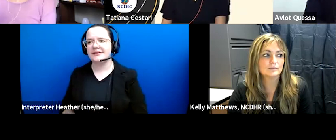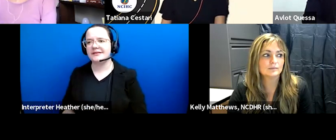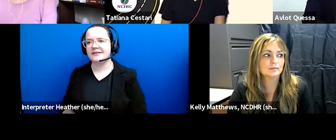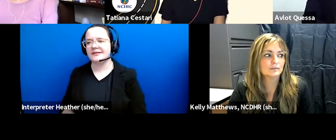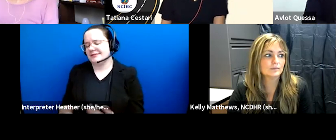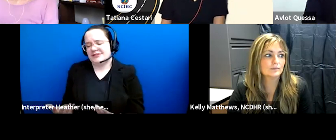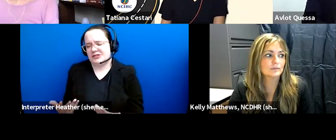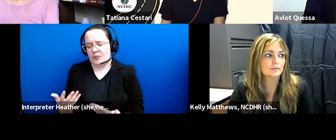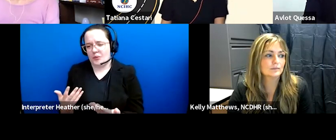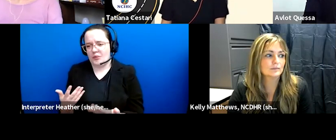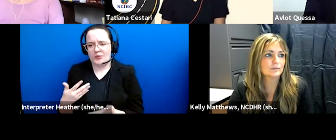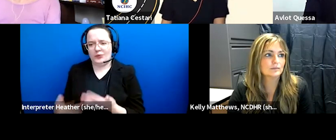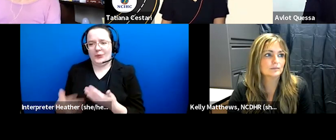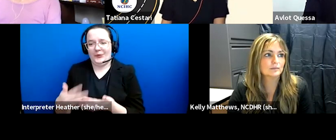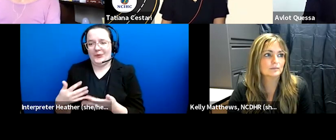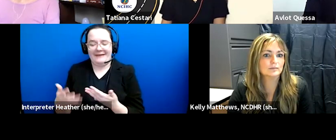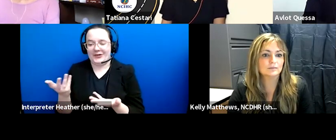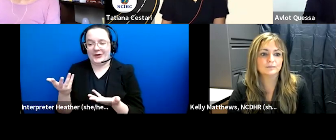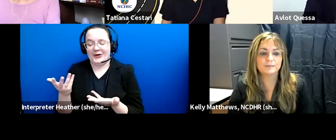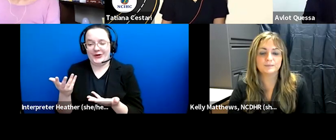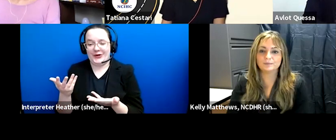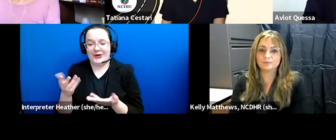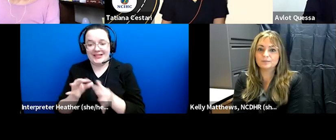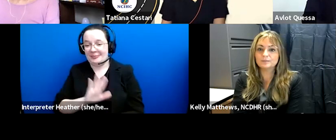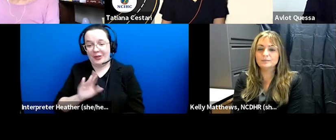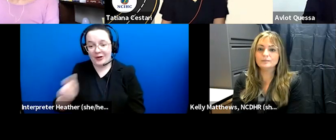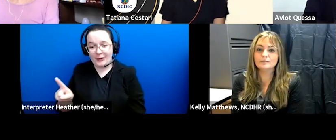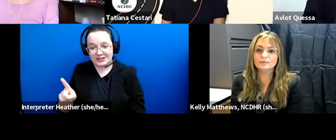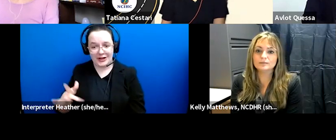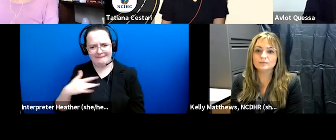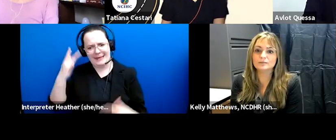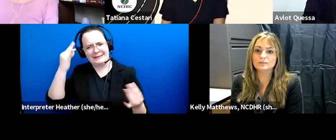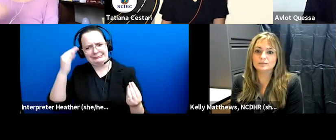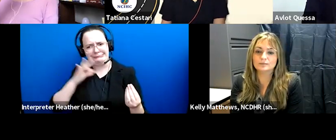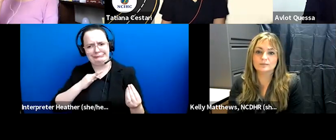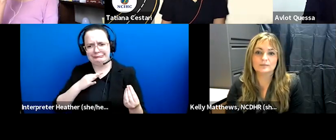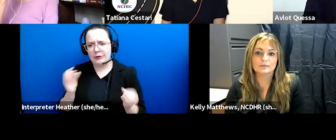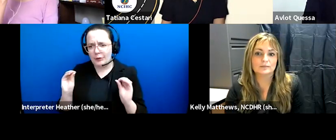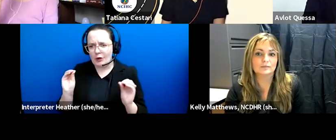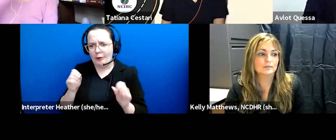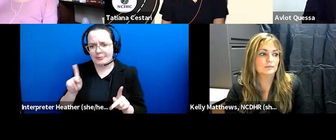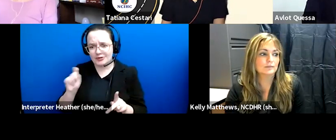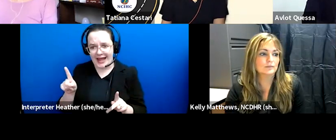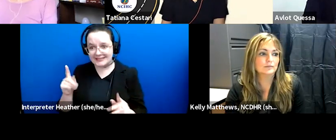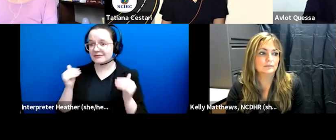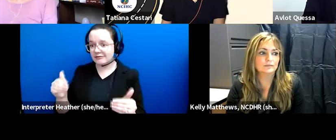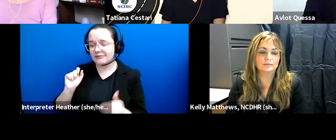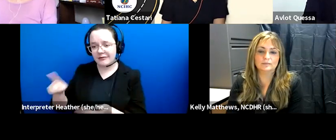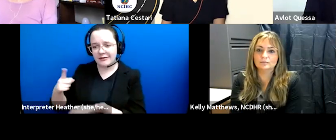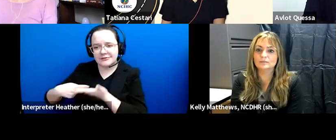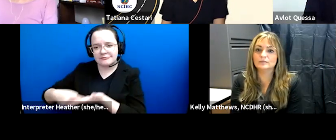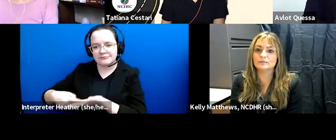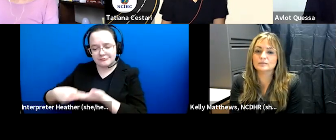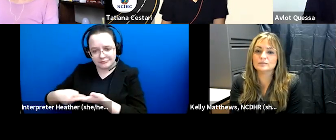whatever the whatever the whatever the the questions we don't get to ask as interpreters um in our day-to-day